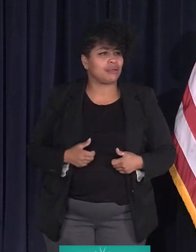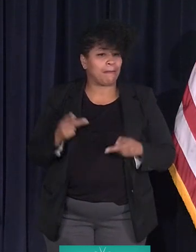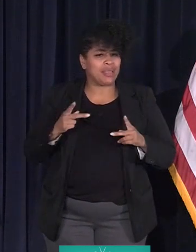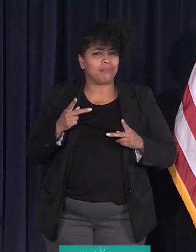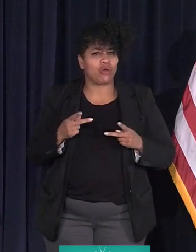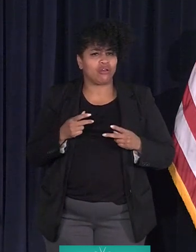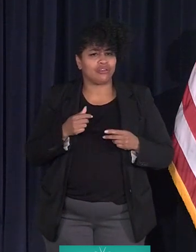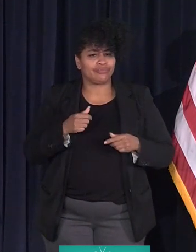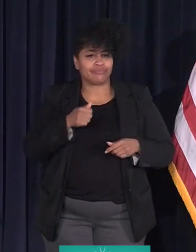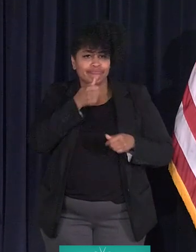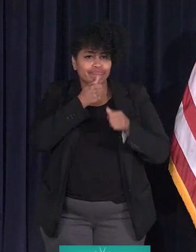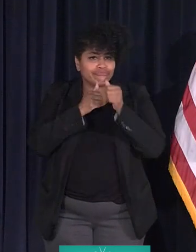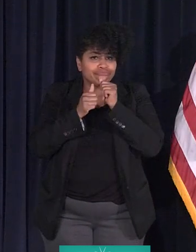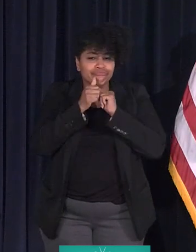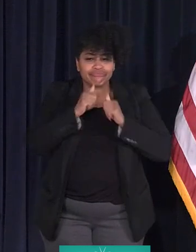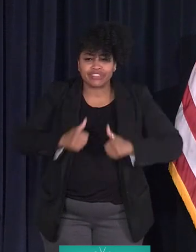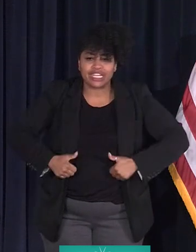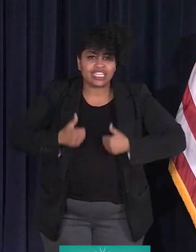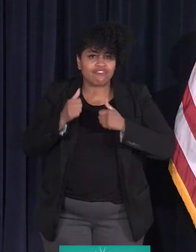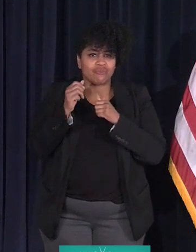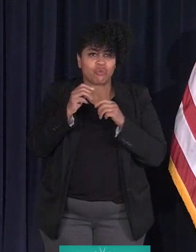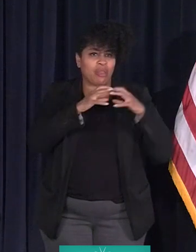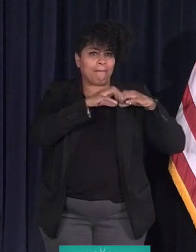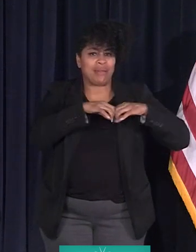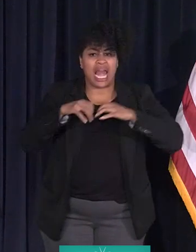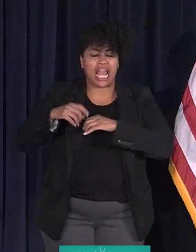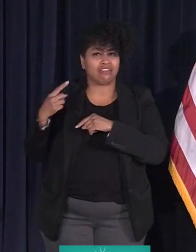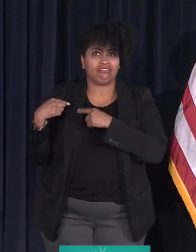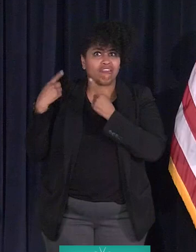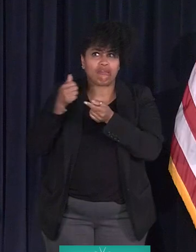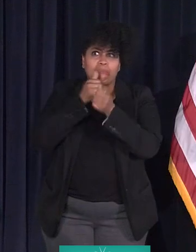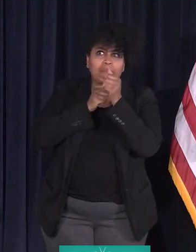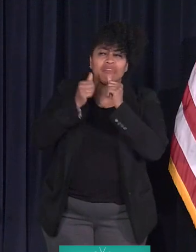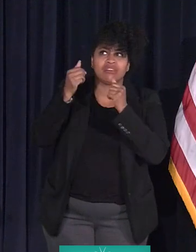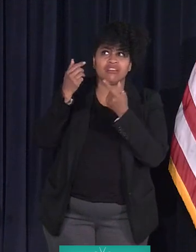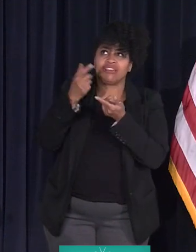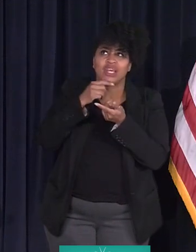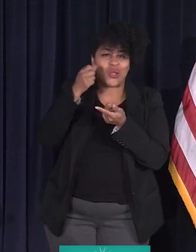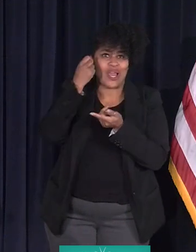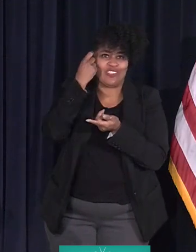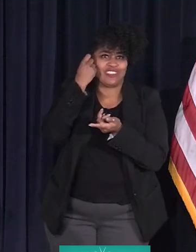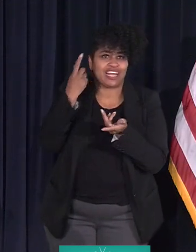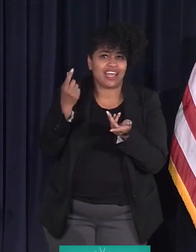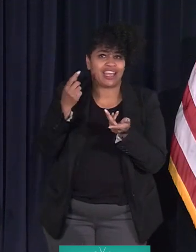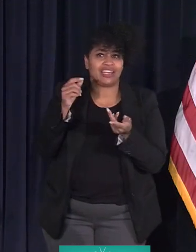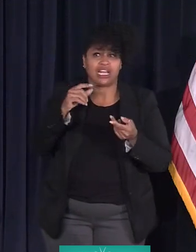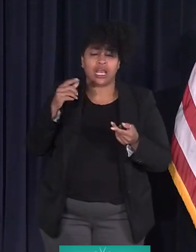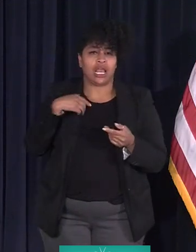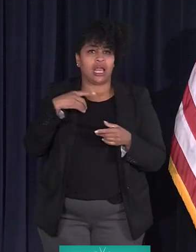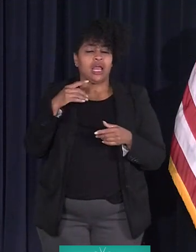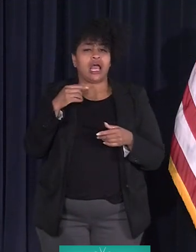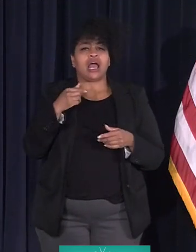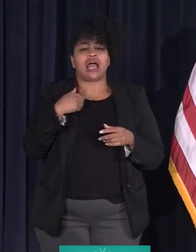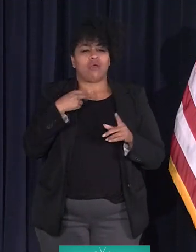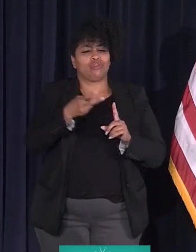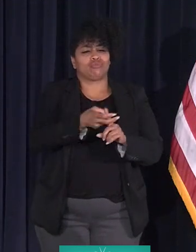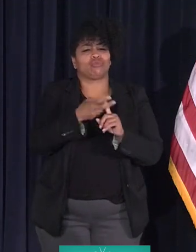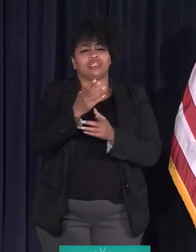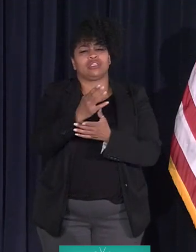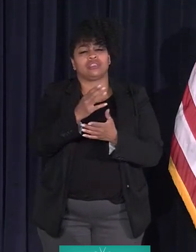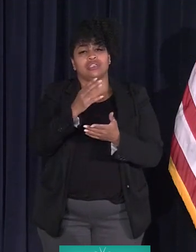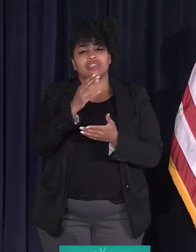they don't realize how terrible it is. And these children, at Charity Dean Suggestion, I was recruiting summer